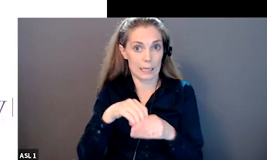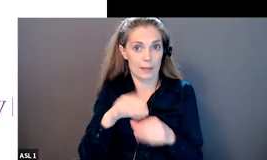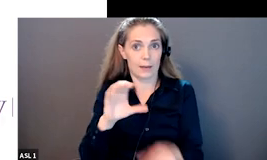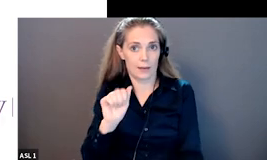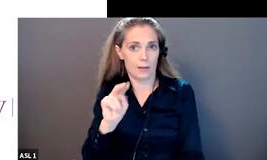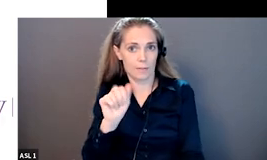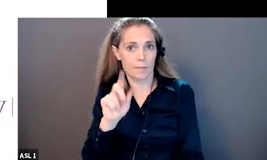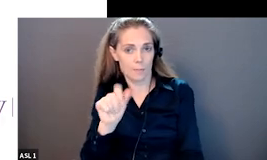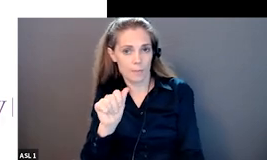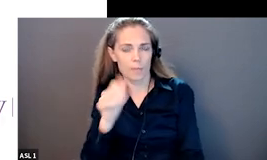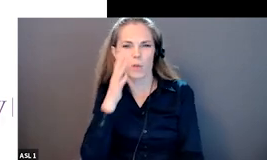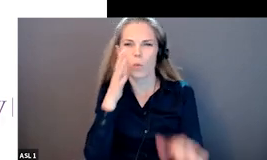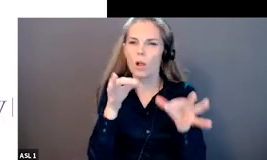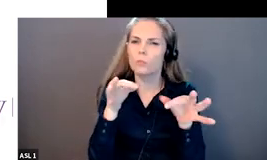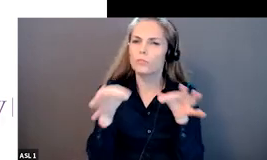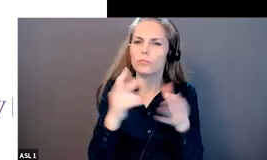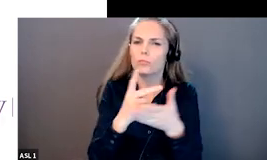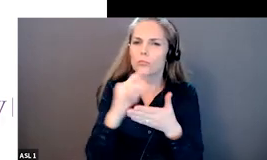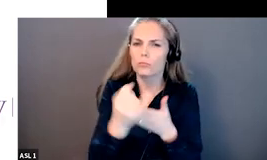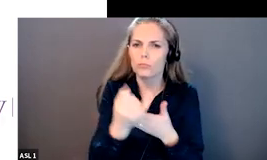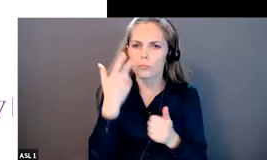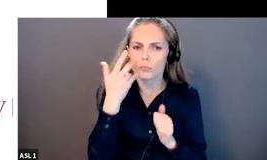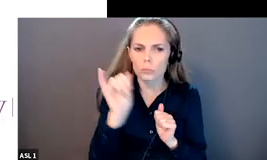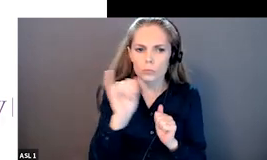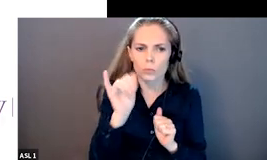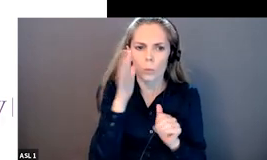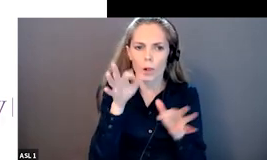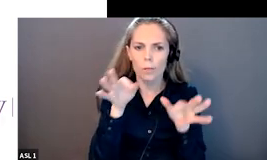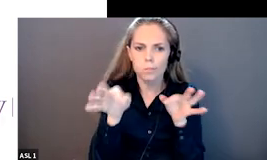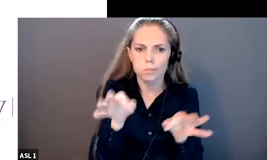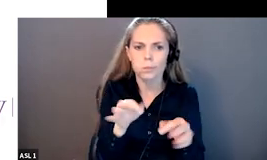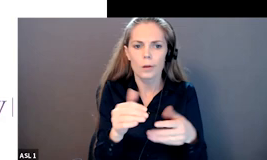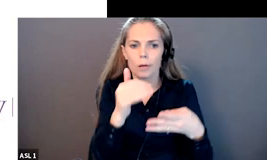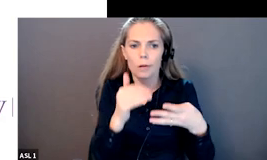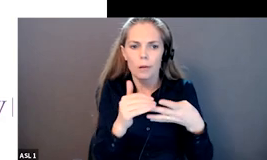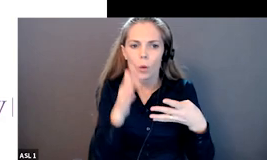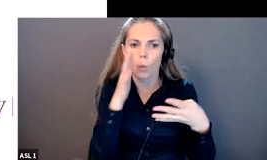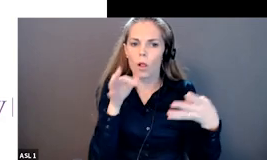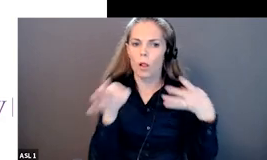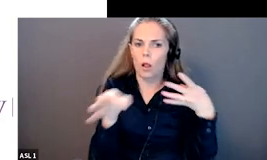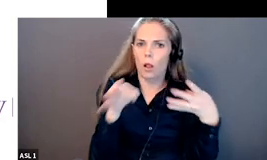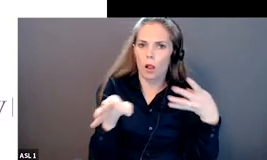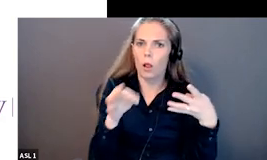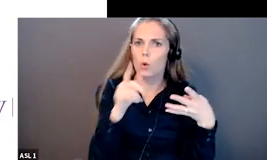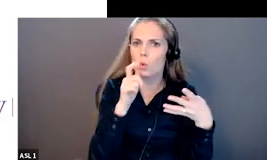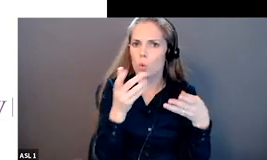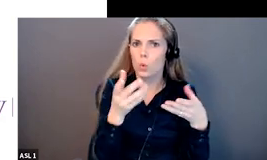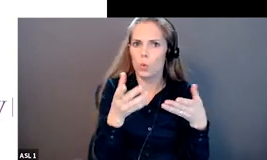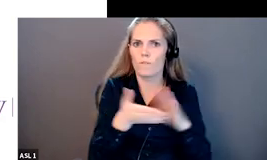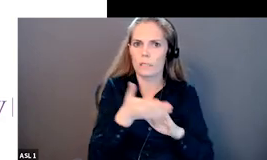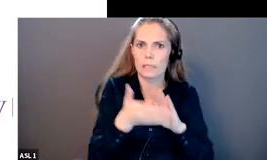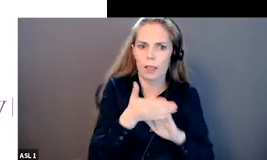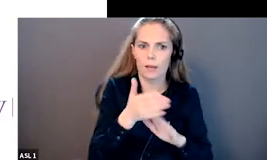facilitators and barriers to livelihoods choices don't worry we'll tell you what livelihoods mean to us um we'll